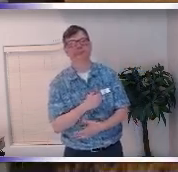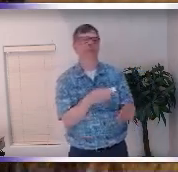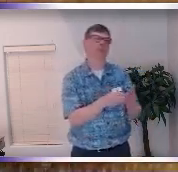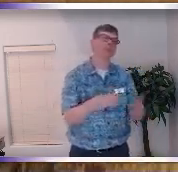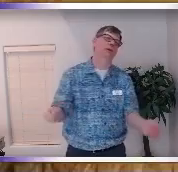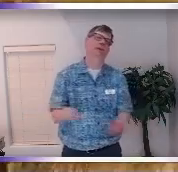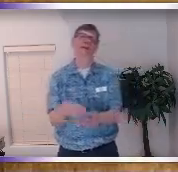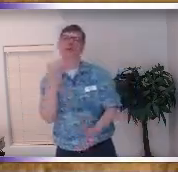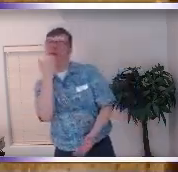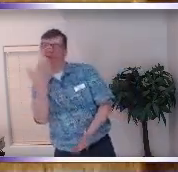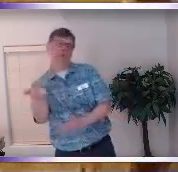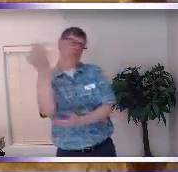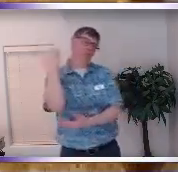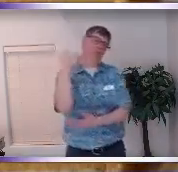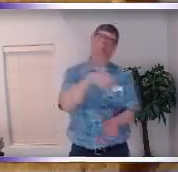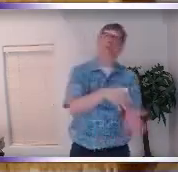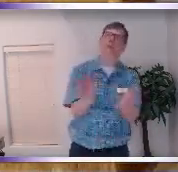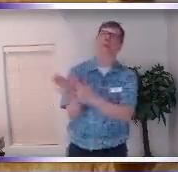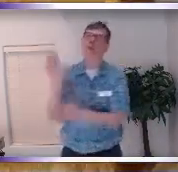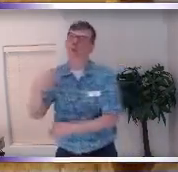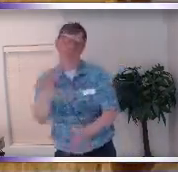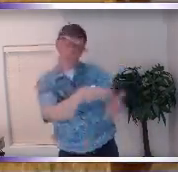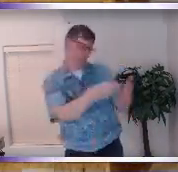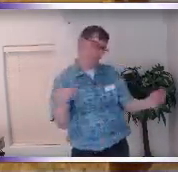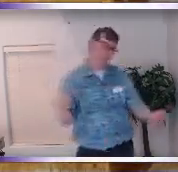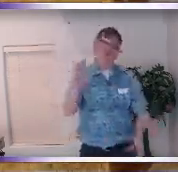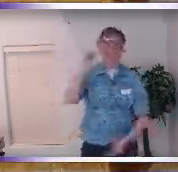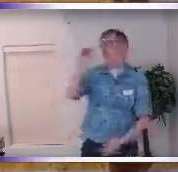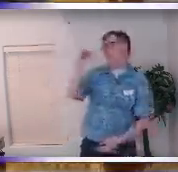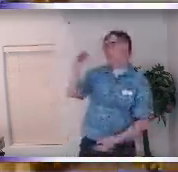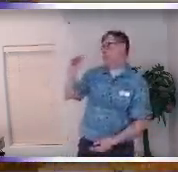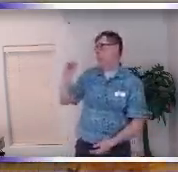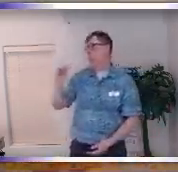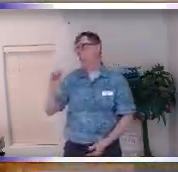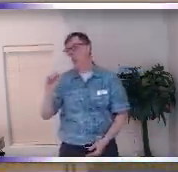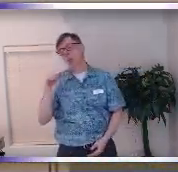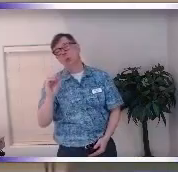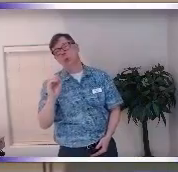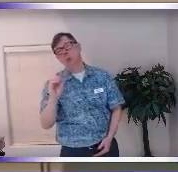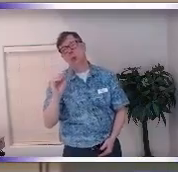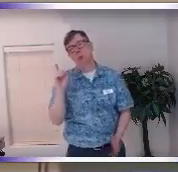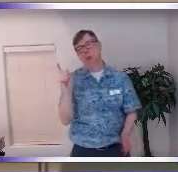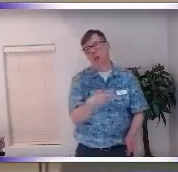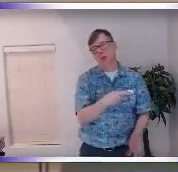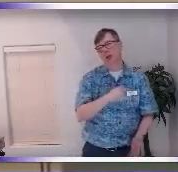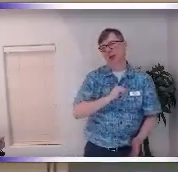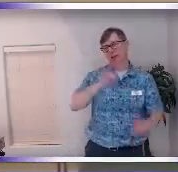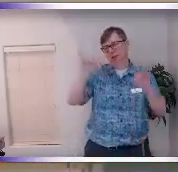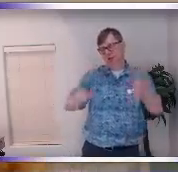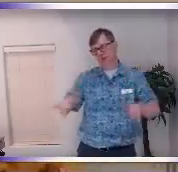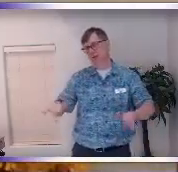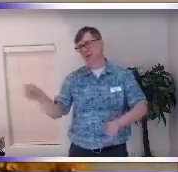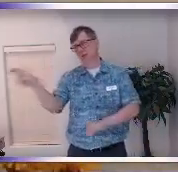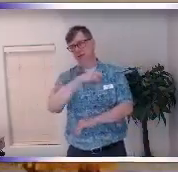that feedback and be reactive or we can take it and go oh where do I still need to heal so when I was sitting down with my